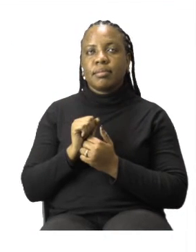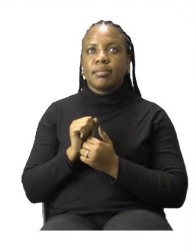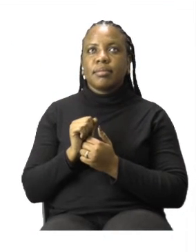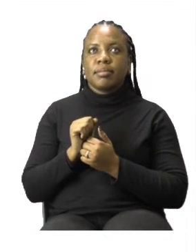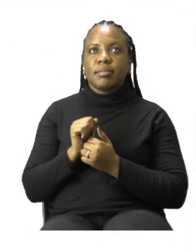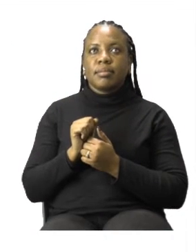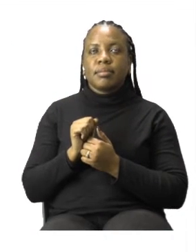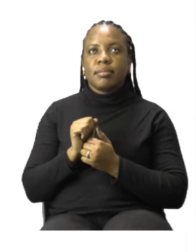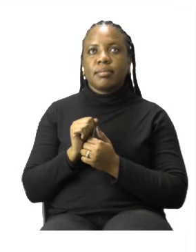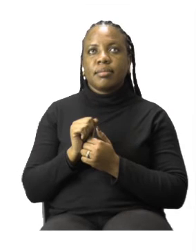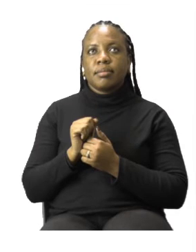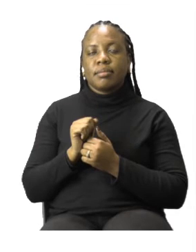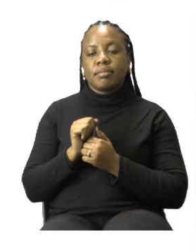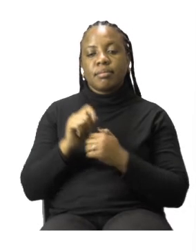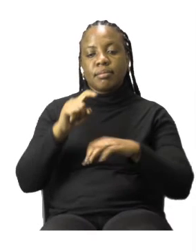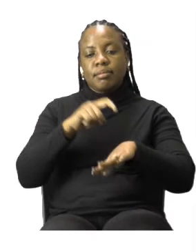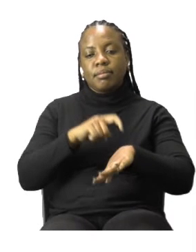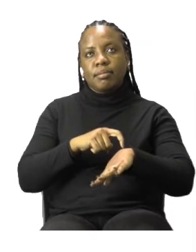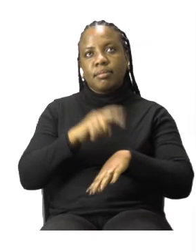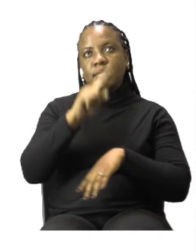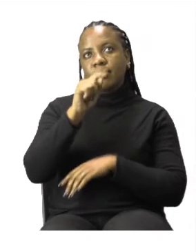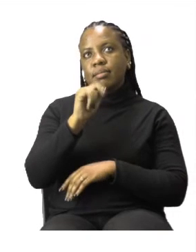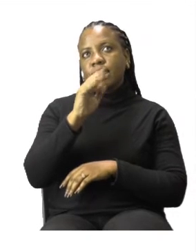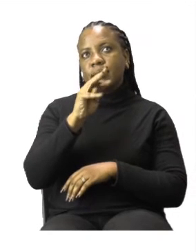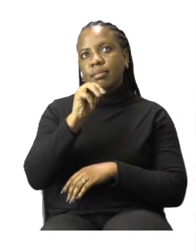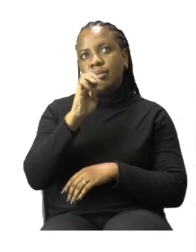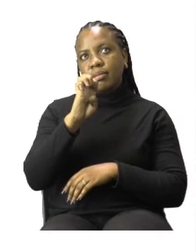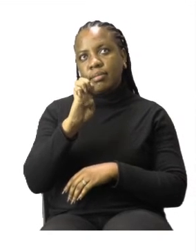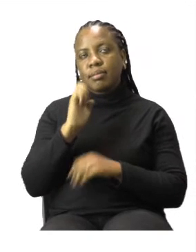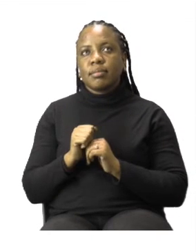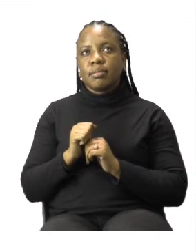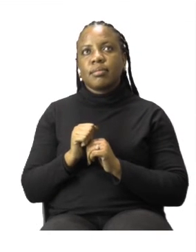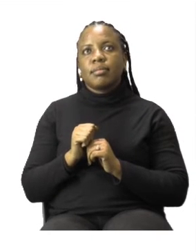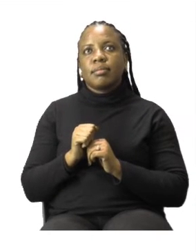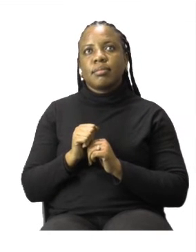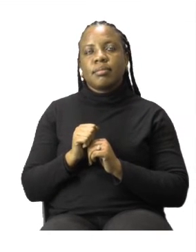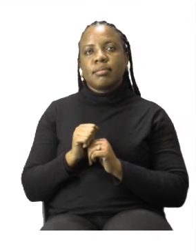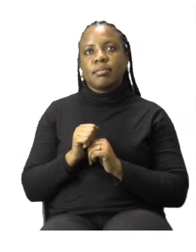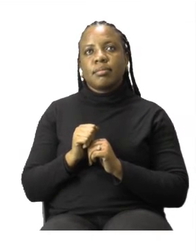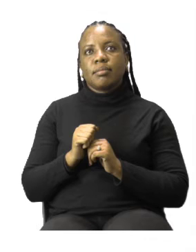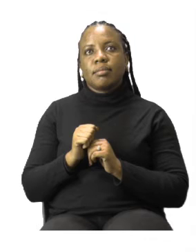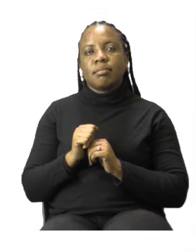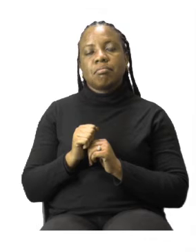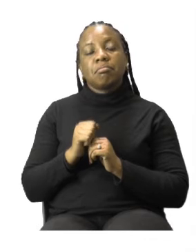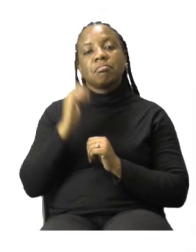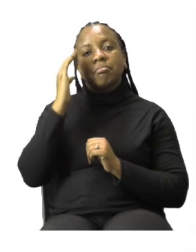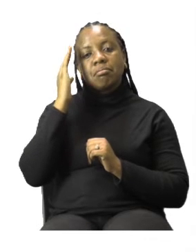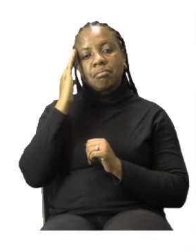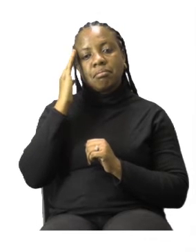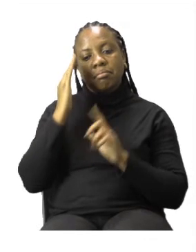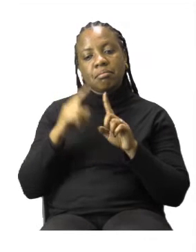we are going to be doing time. And we're going to learn about all the parts of a